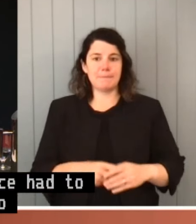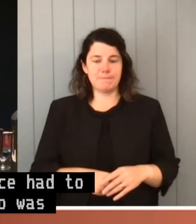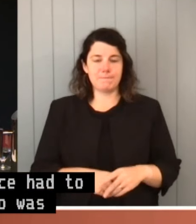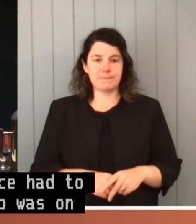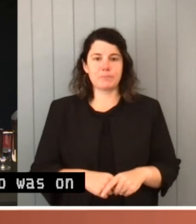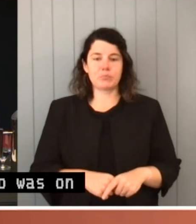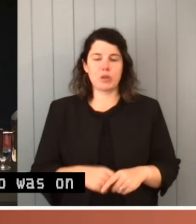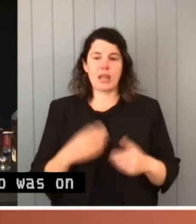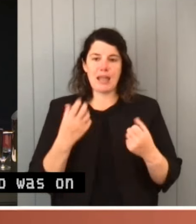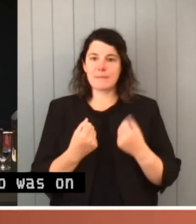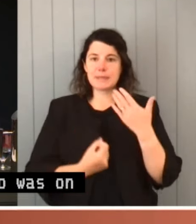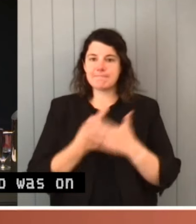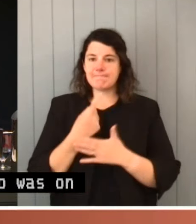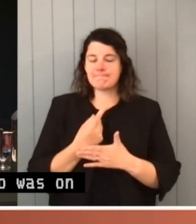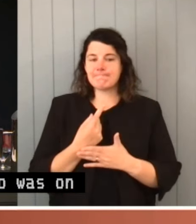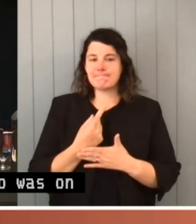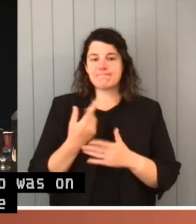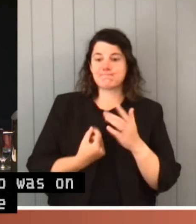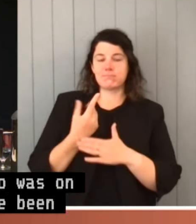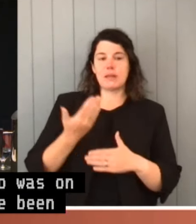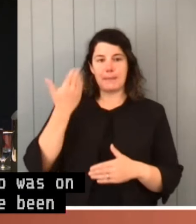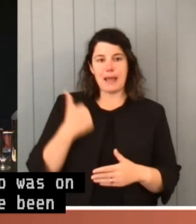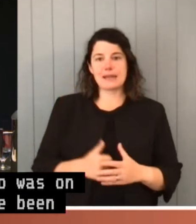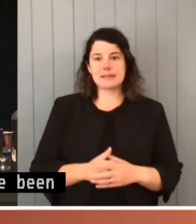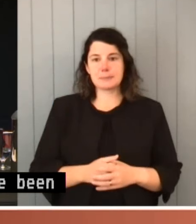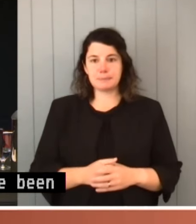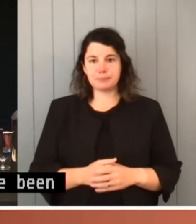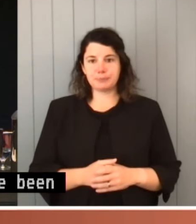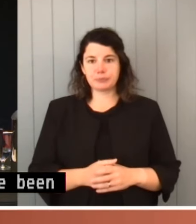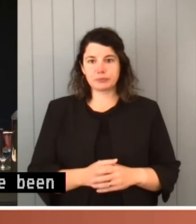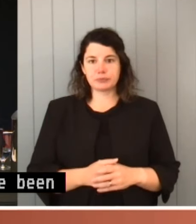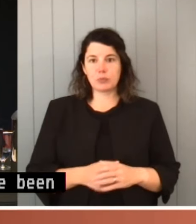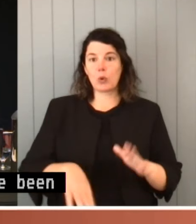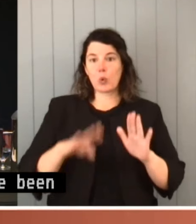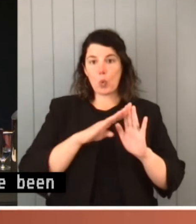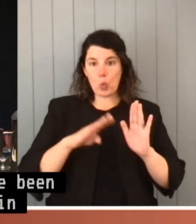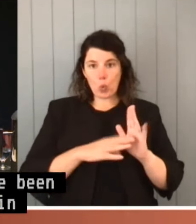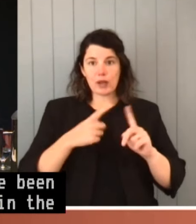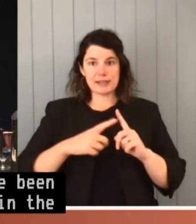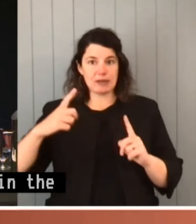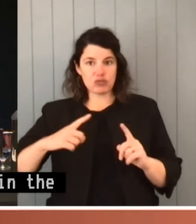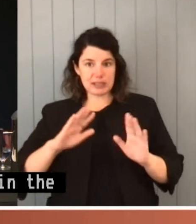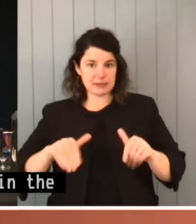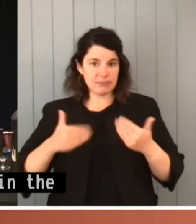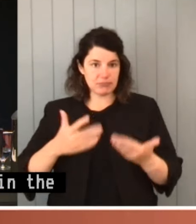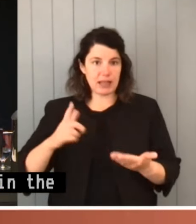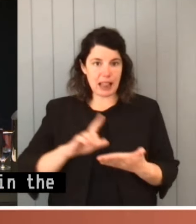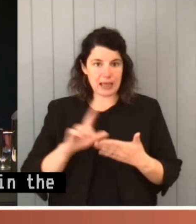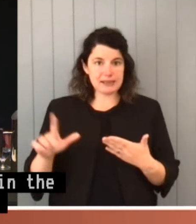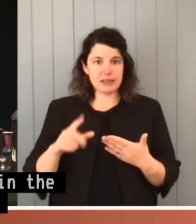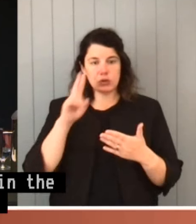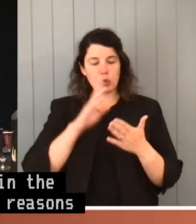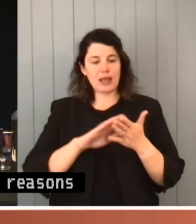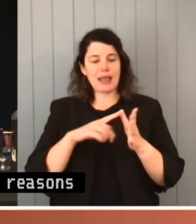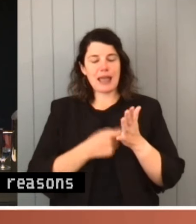those sorts of precedents in the past with orders given and reasons delivered later. I noticed in Harry Evans' discussion of